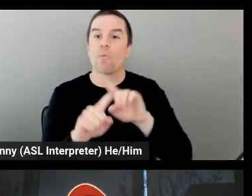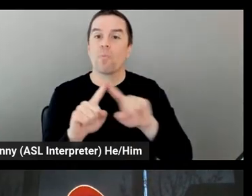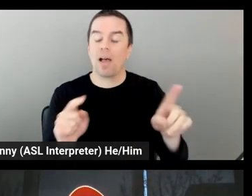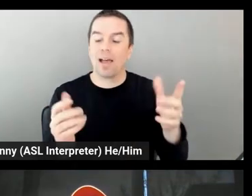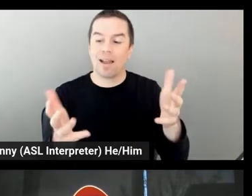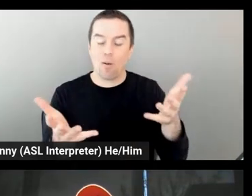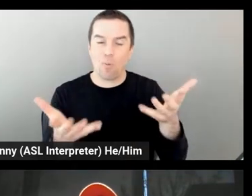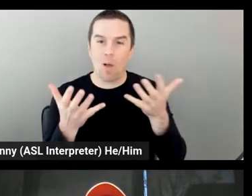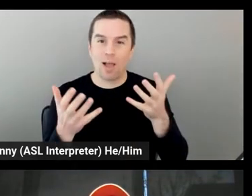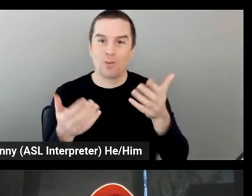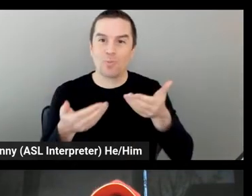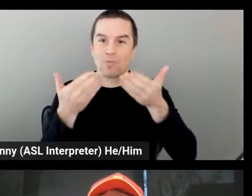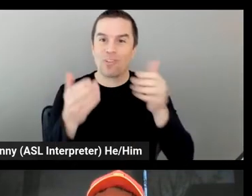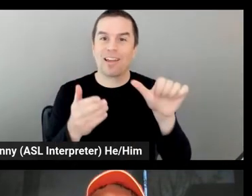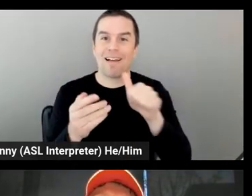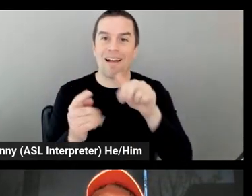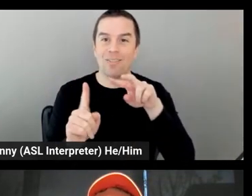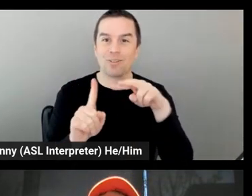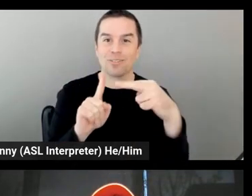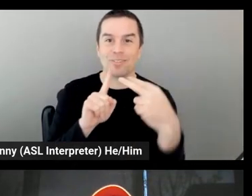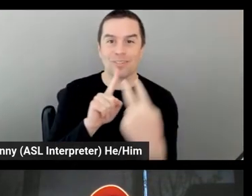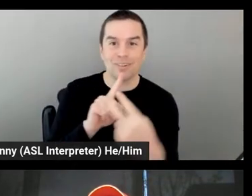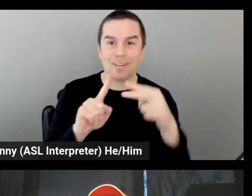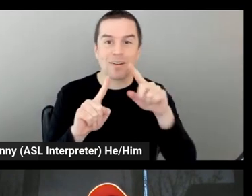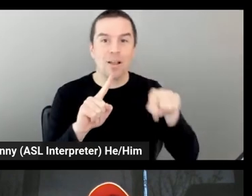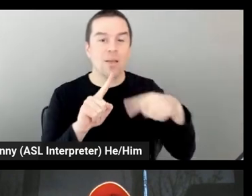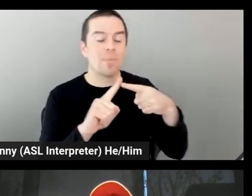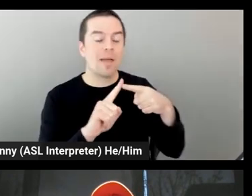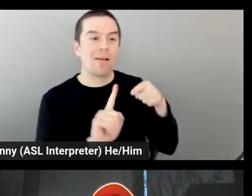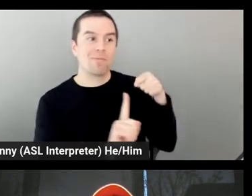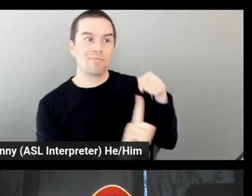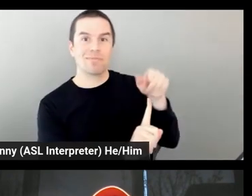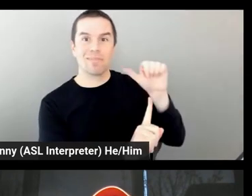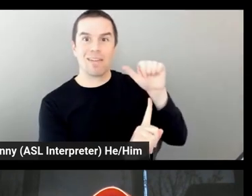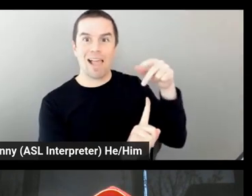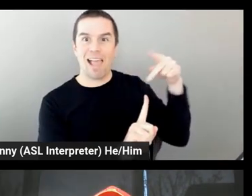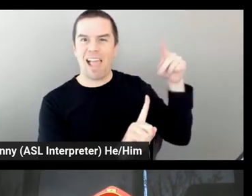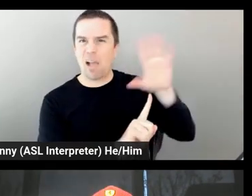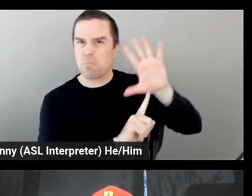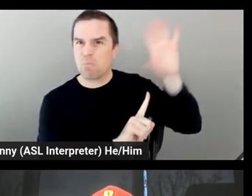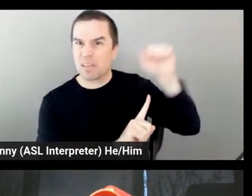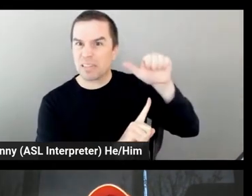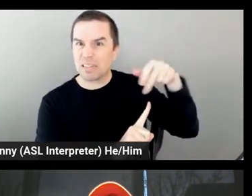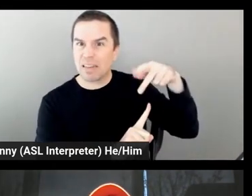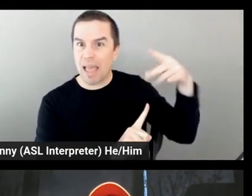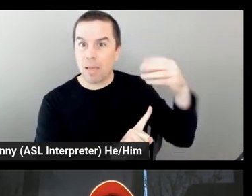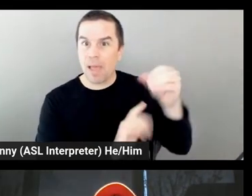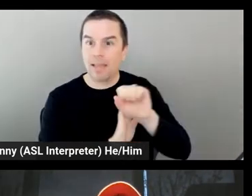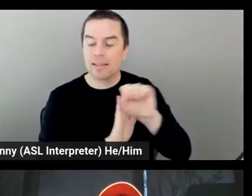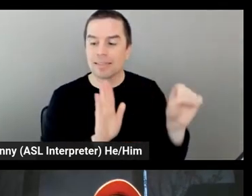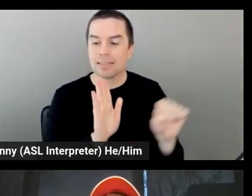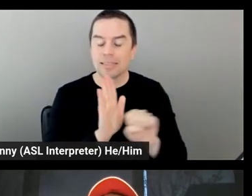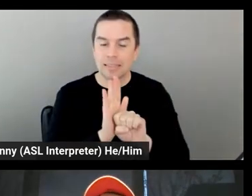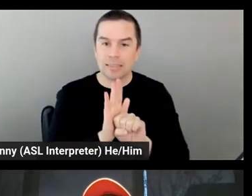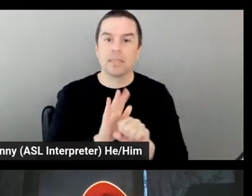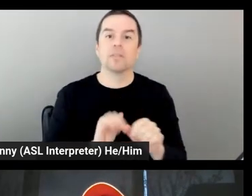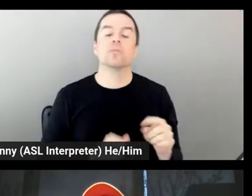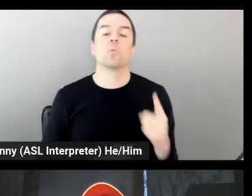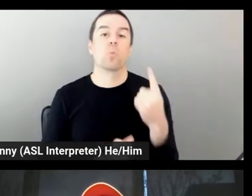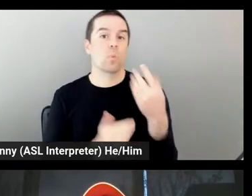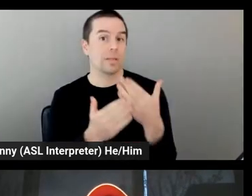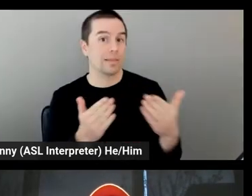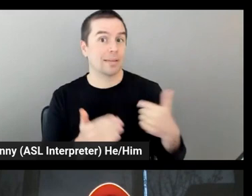I think that one very interesting thing is I'm planning to go to three races this year,